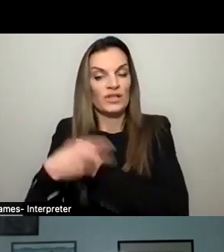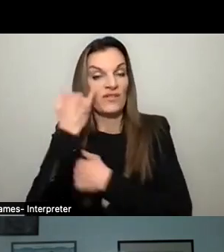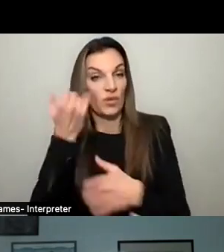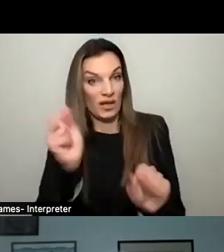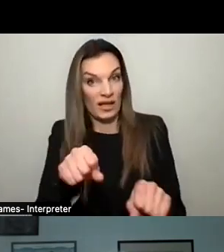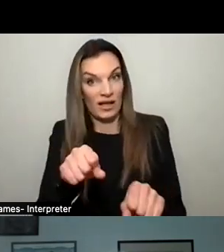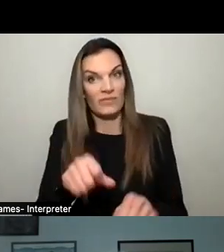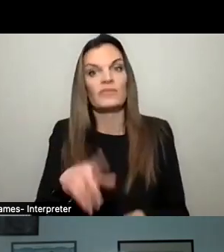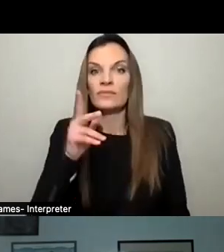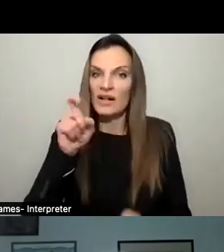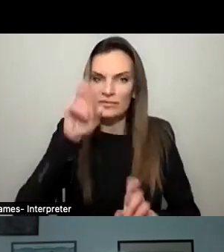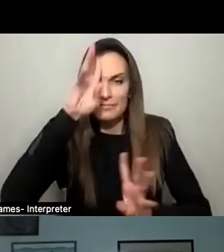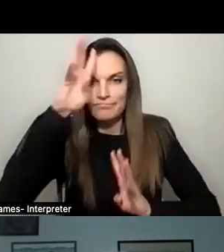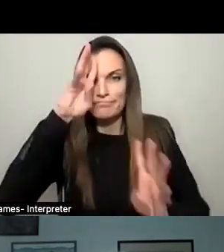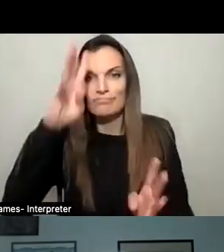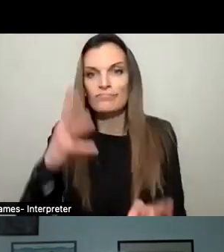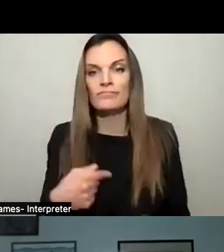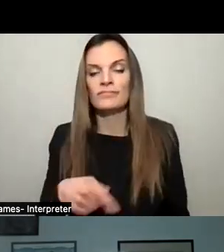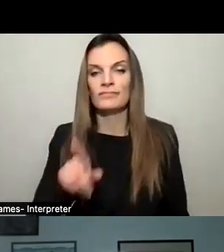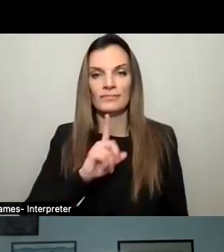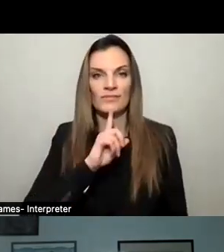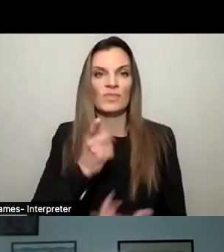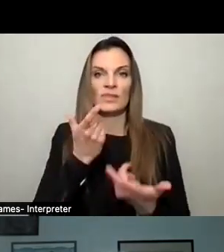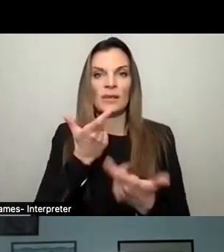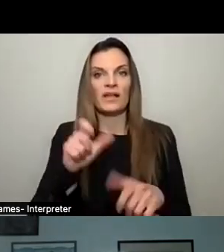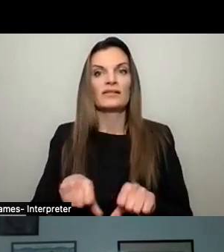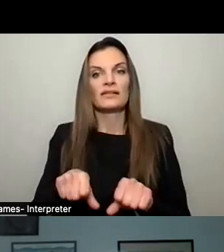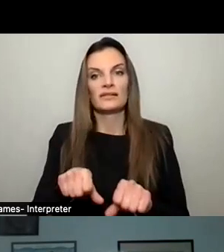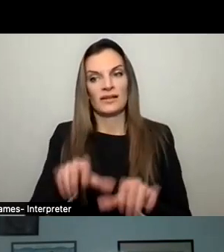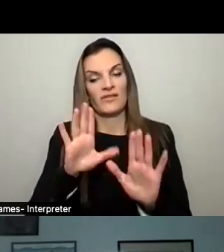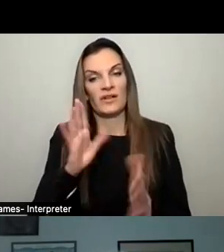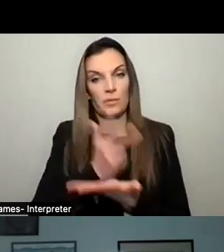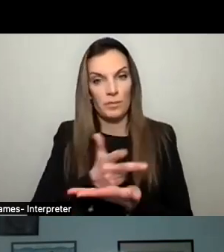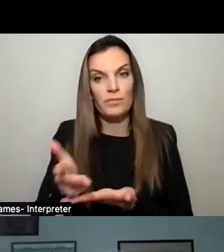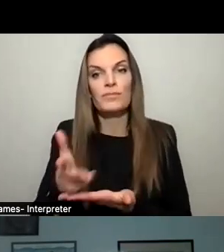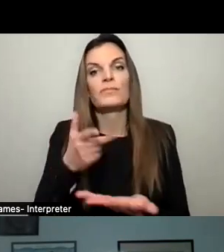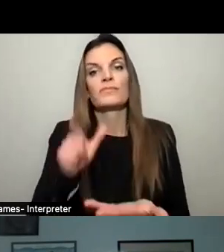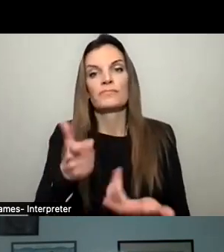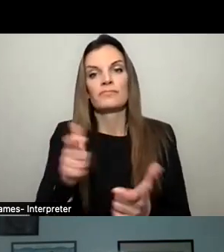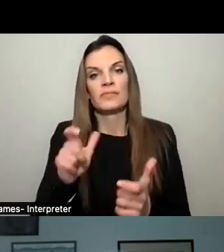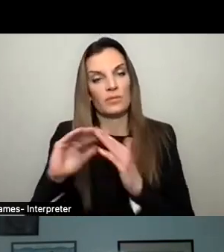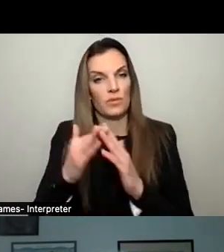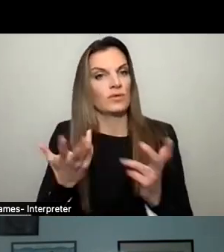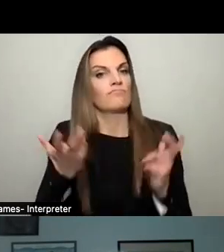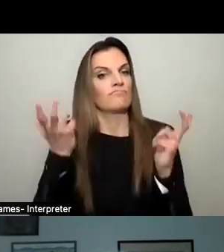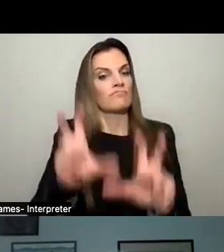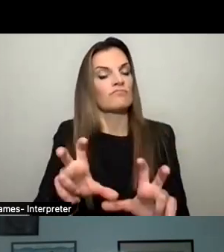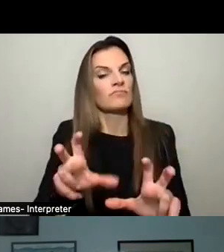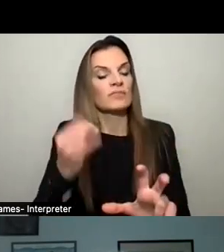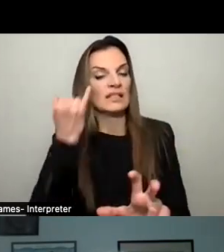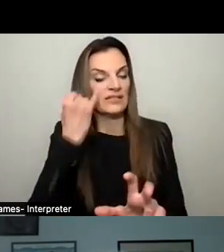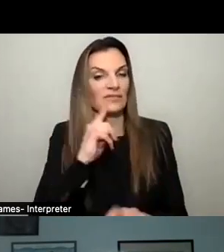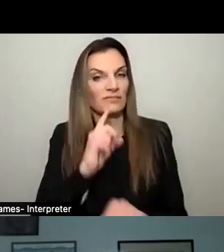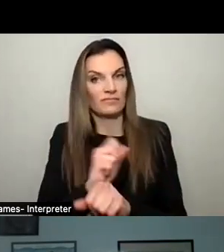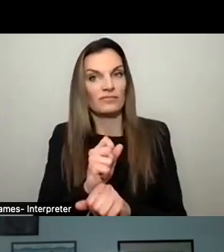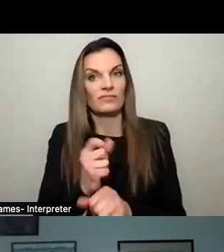and it will have to be creative. It's a very big sacrifice of parking. It's a very big community investment in the future of how we want to commute